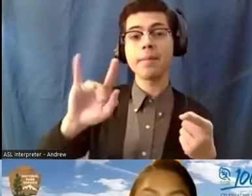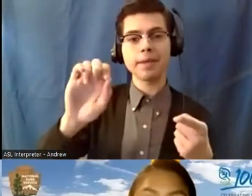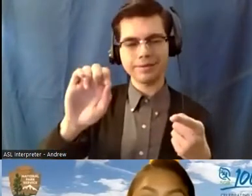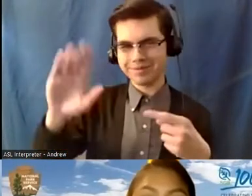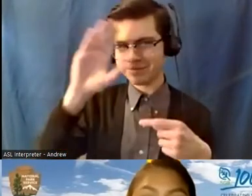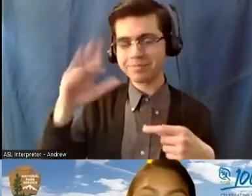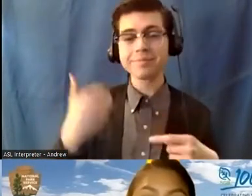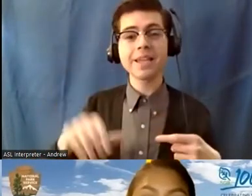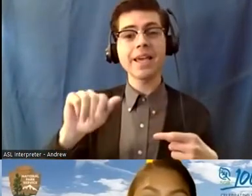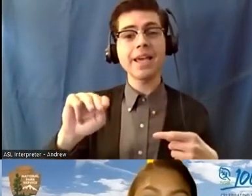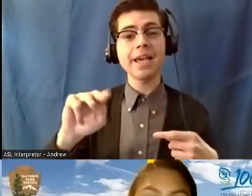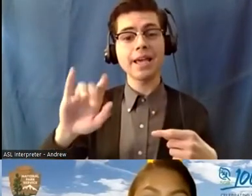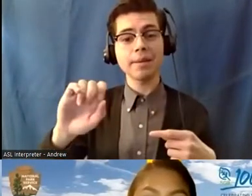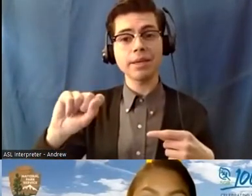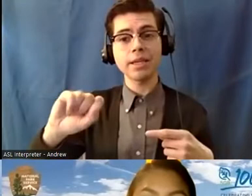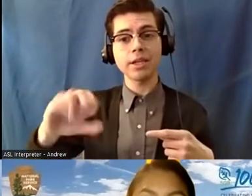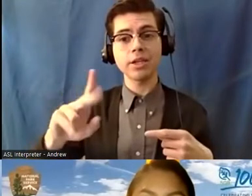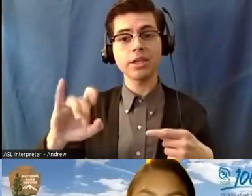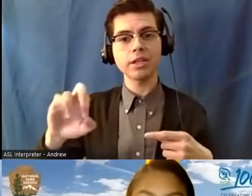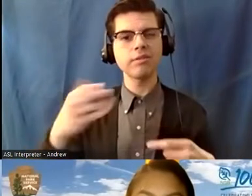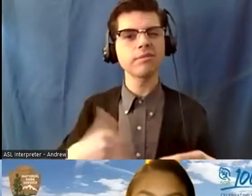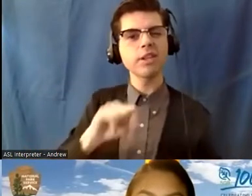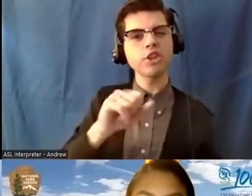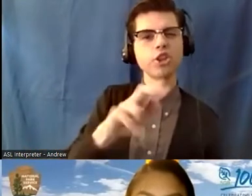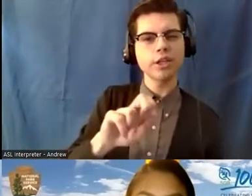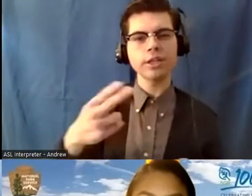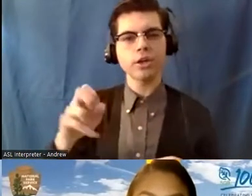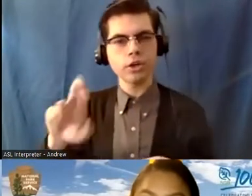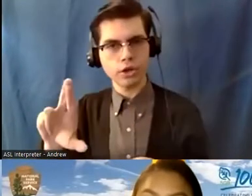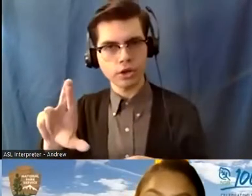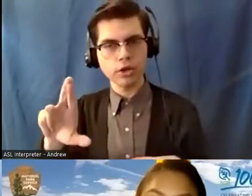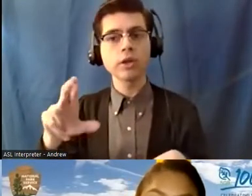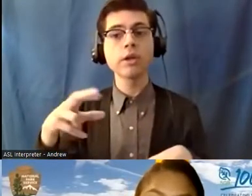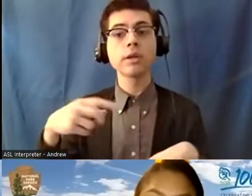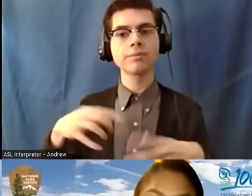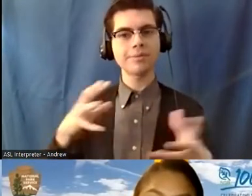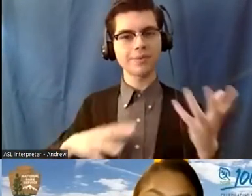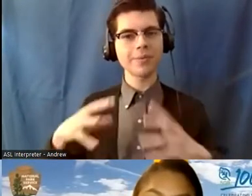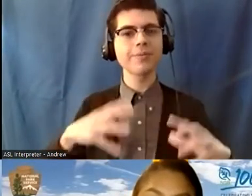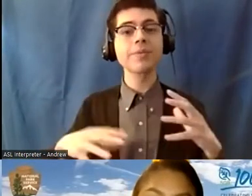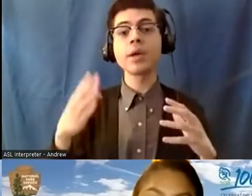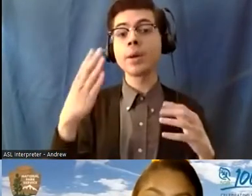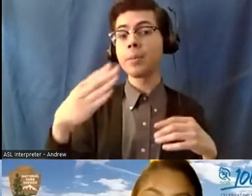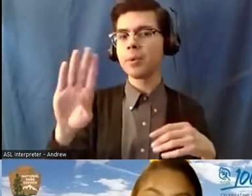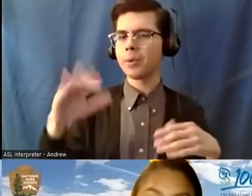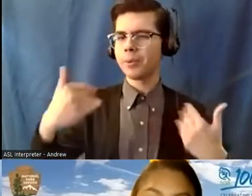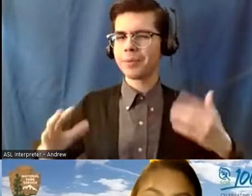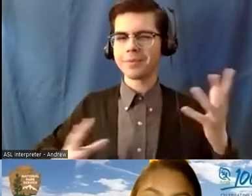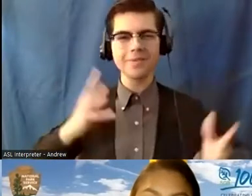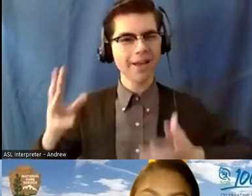My name is Amy Schiller. My pronouns are she, her. I am wearing a blue, very fancy